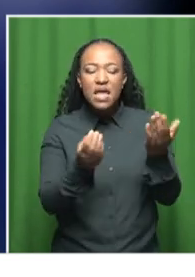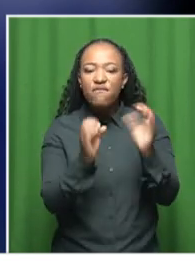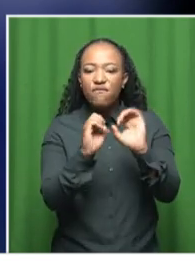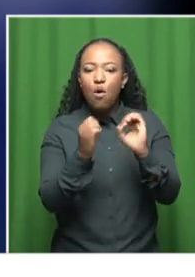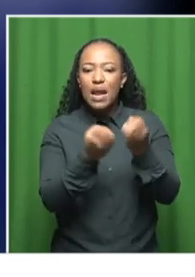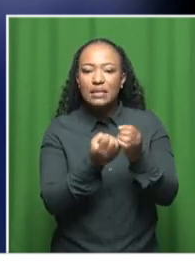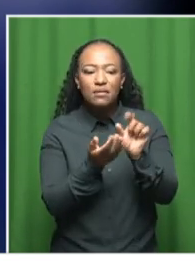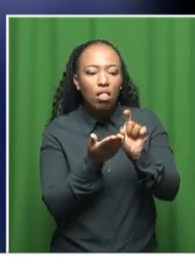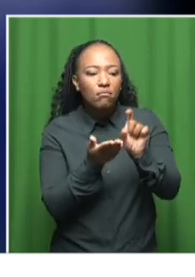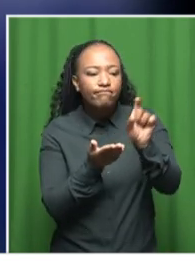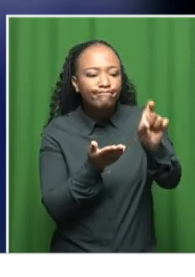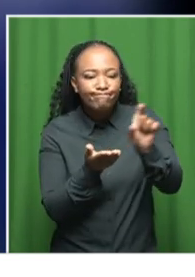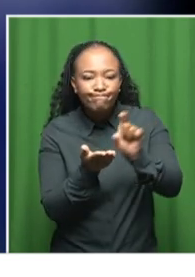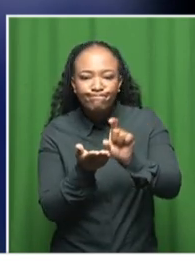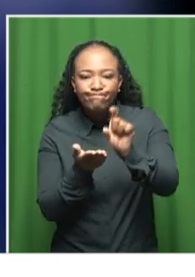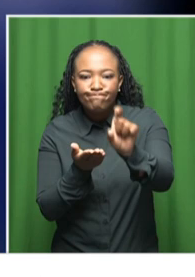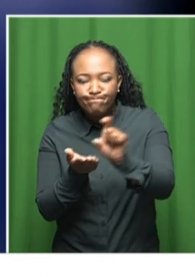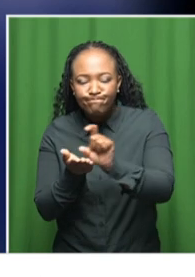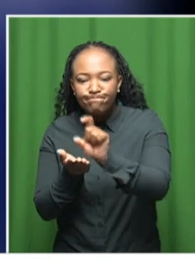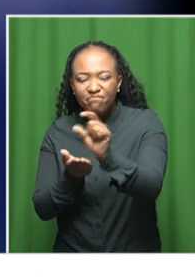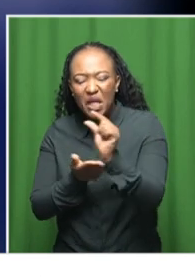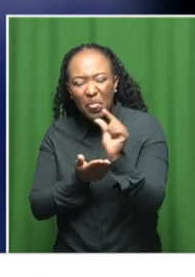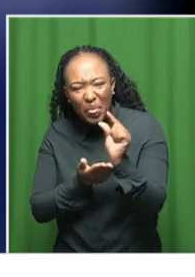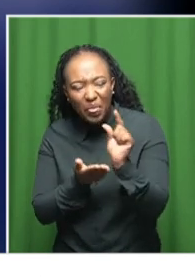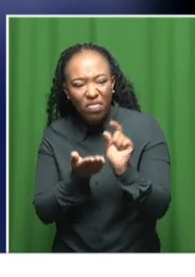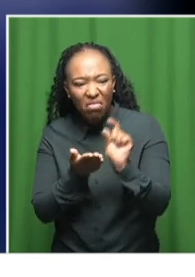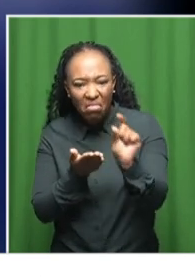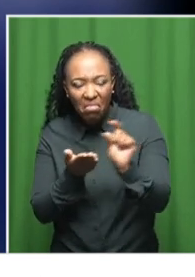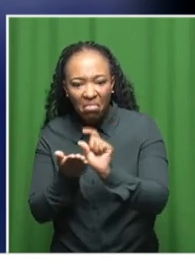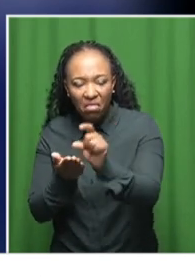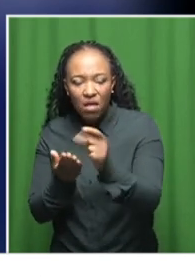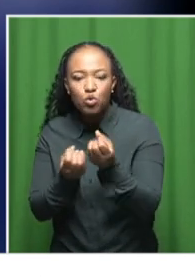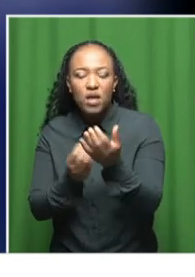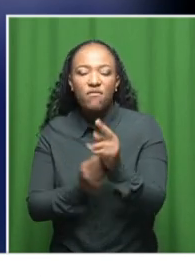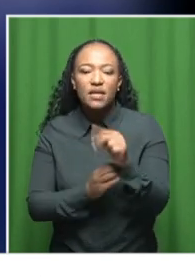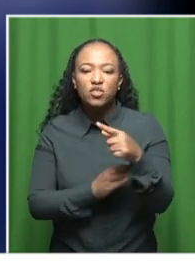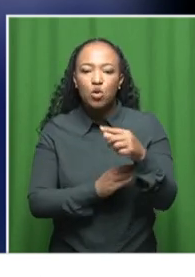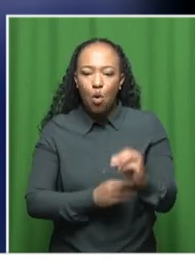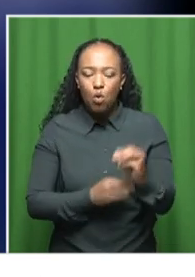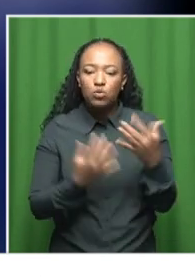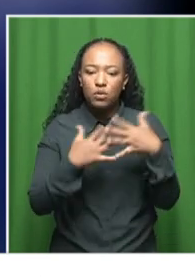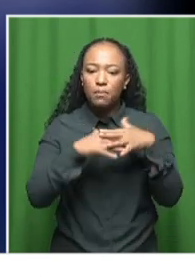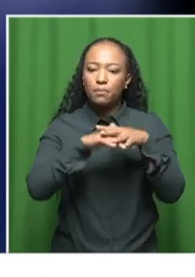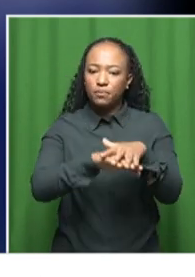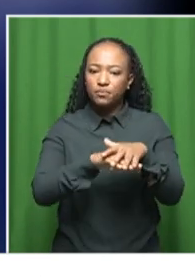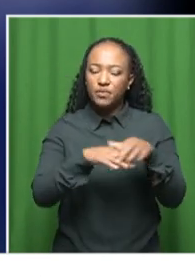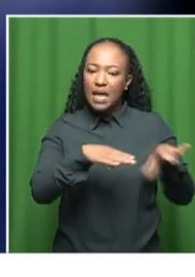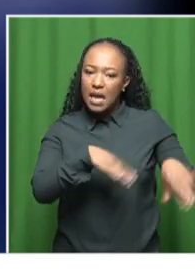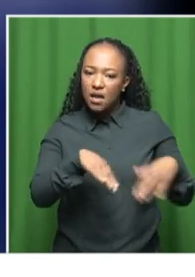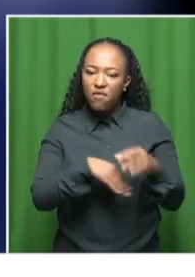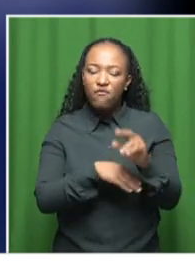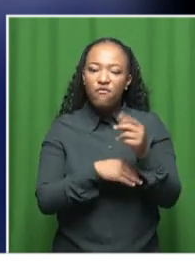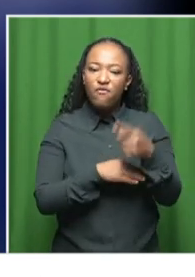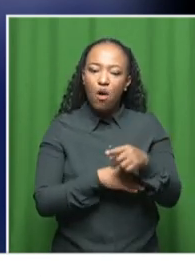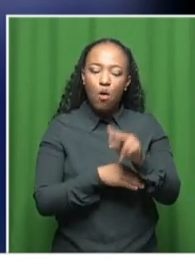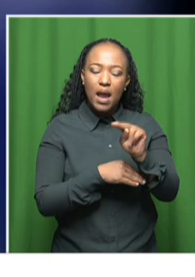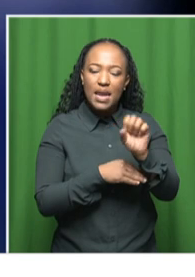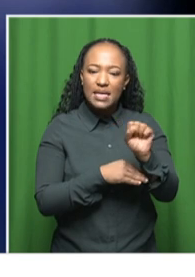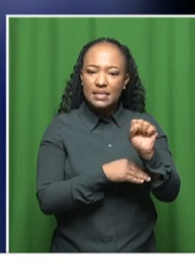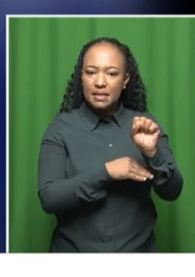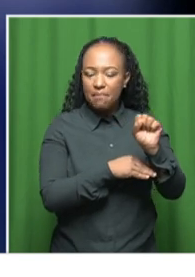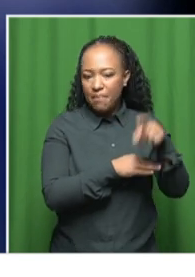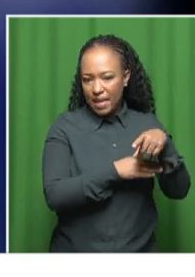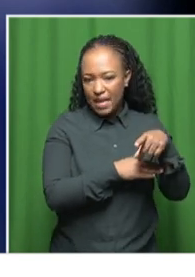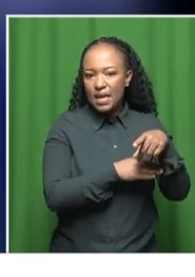amount of money that has been given to the NGOs to be able to implement the activities of the NSP. So definitely